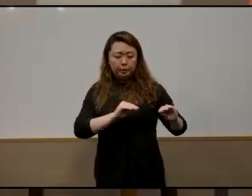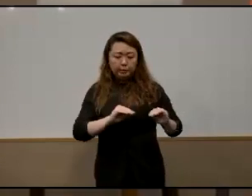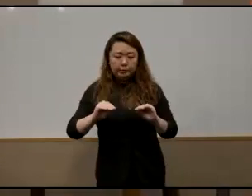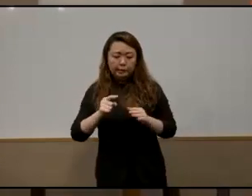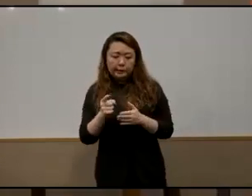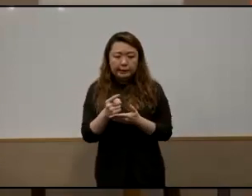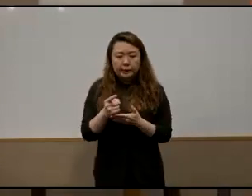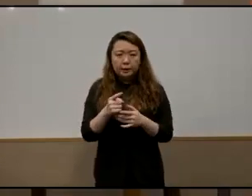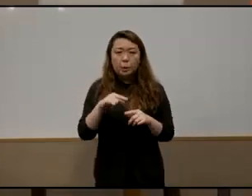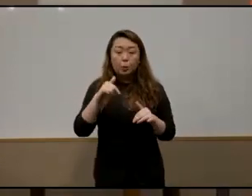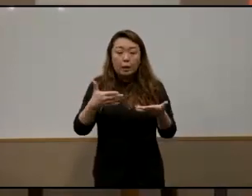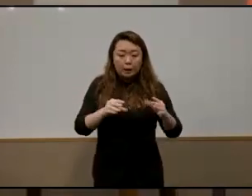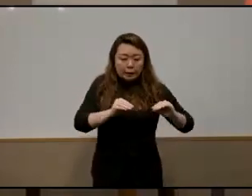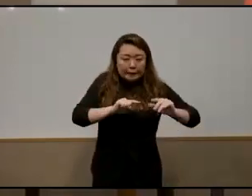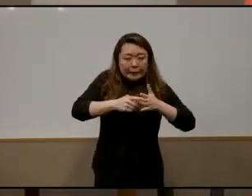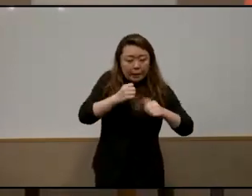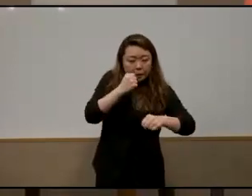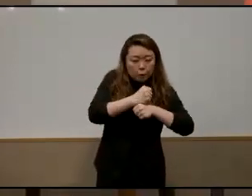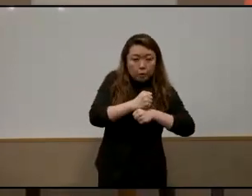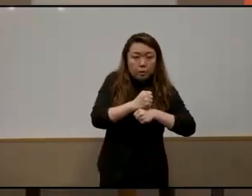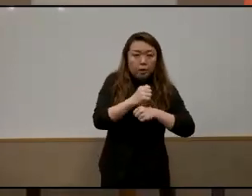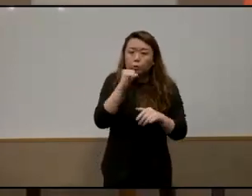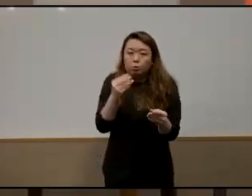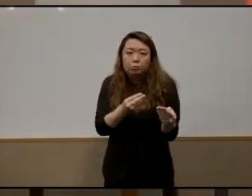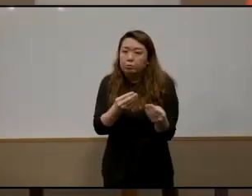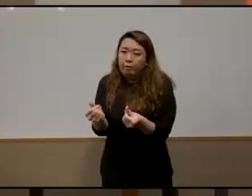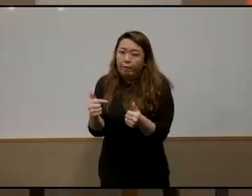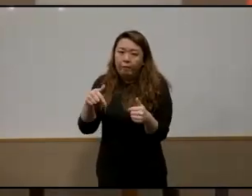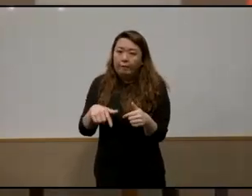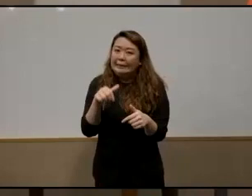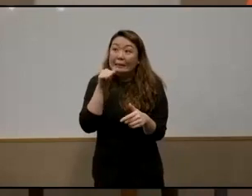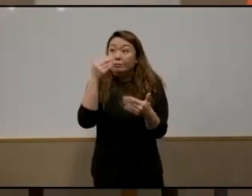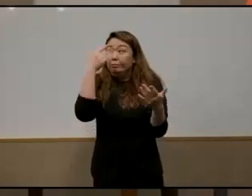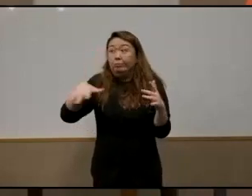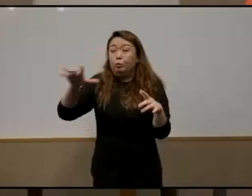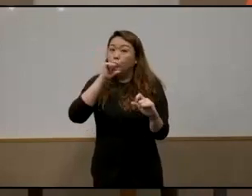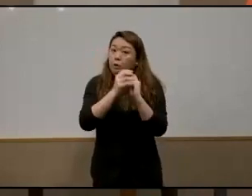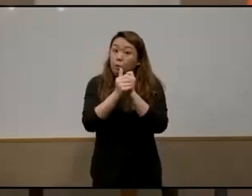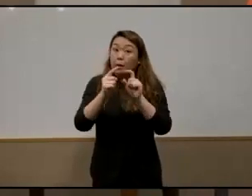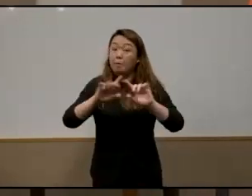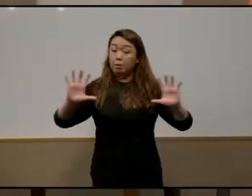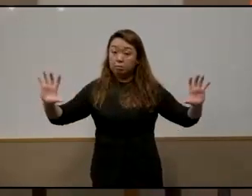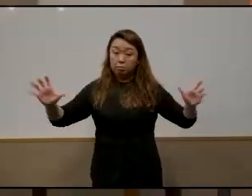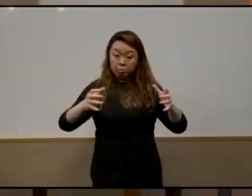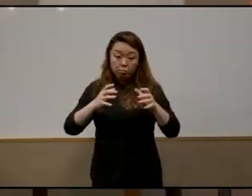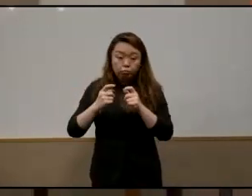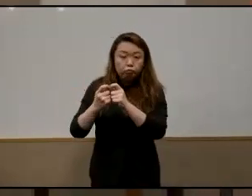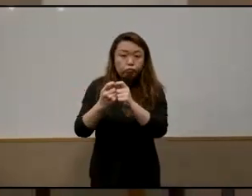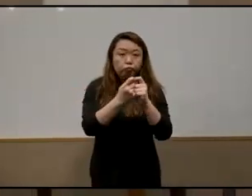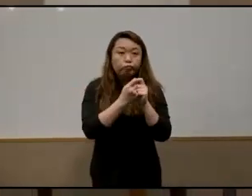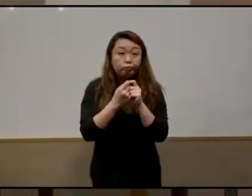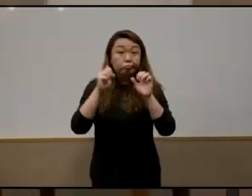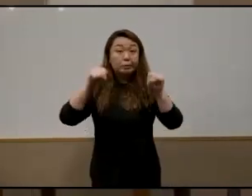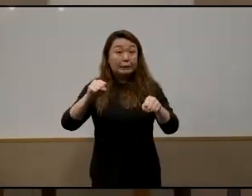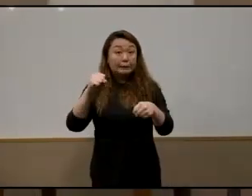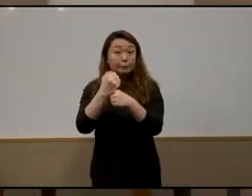here to give all the solutions we don't know all the solutions neither do all the experts in this room but collectively can we create a better society